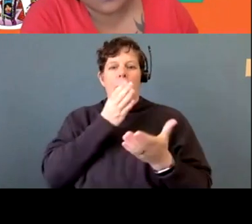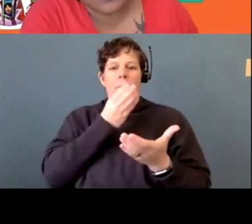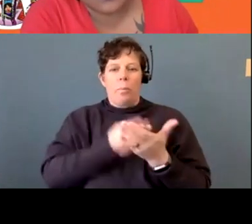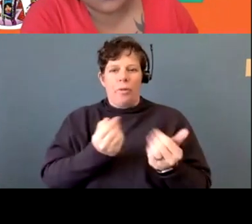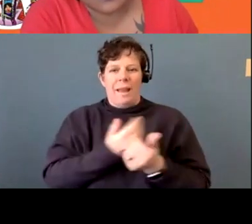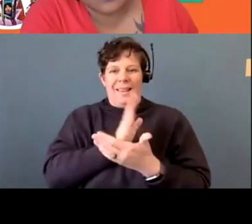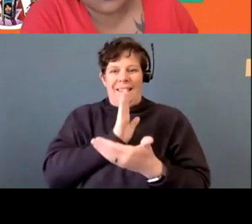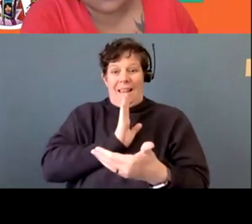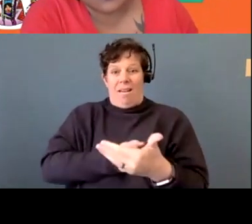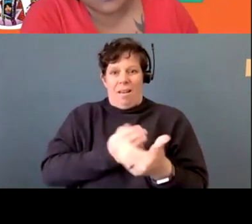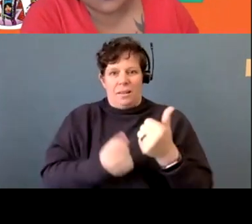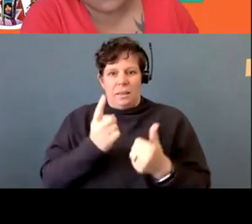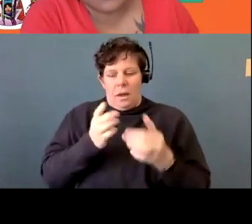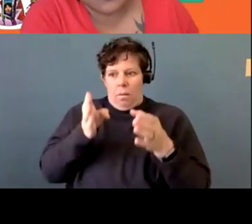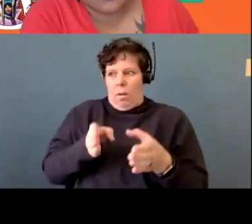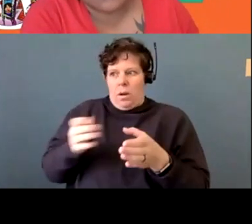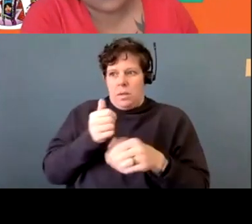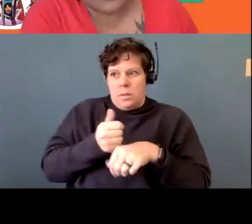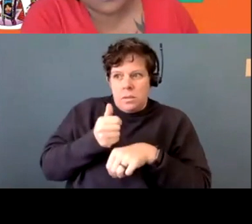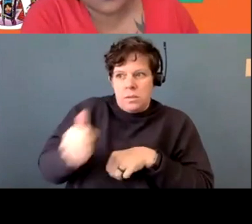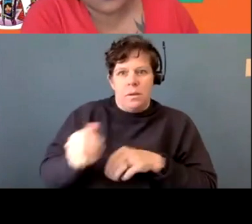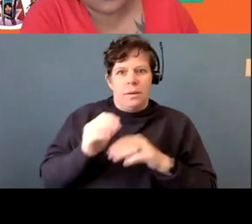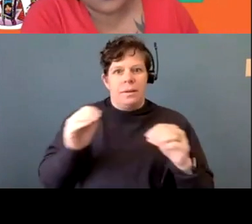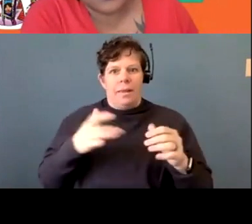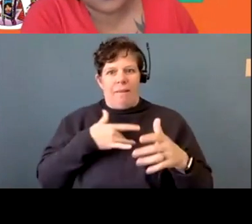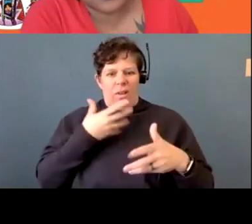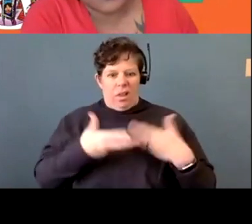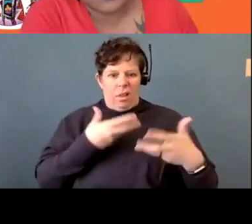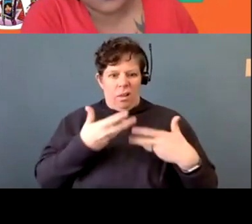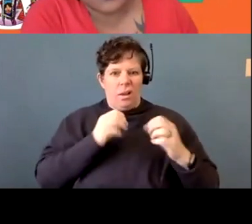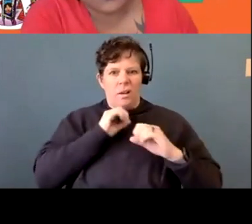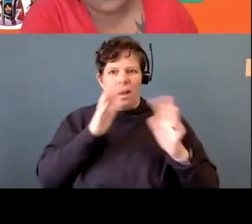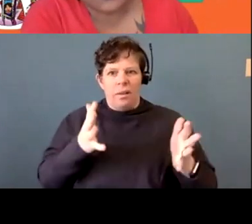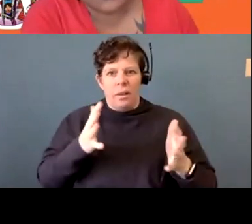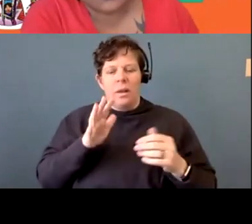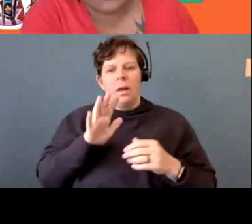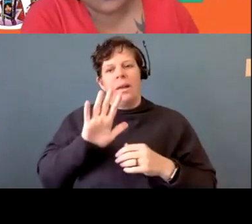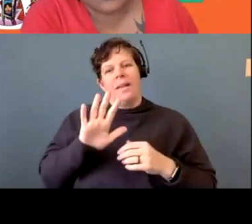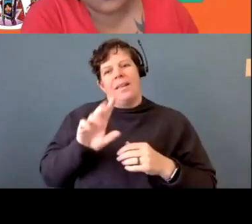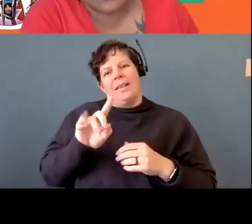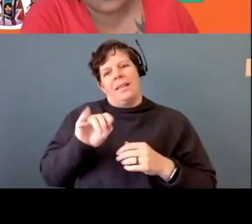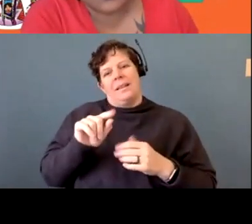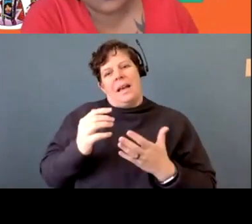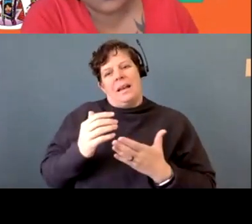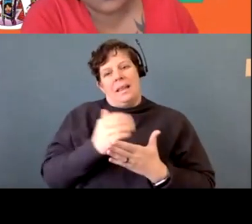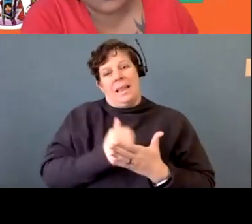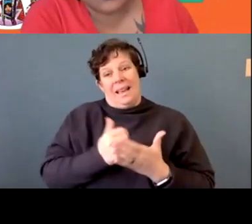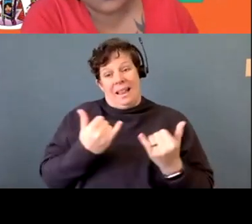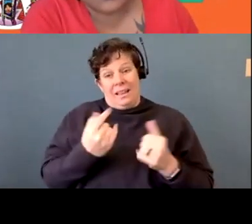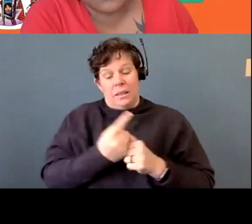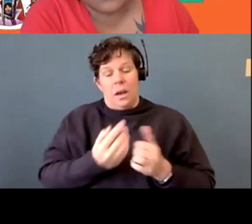basically, it leaves us with nothing. And so then the data that they can collect today is so much more